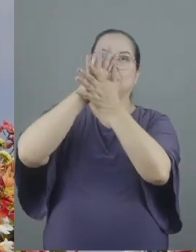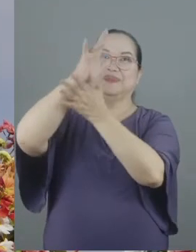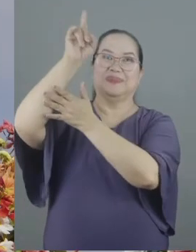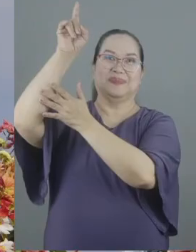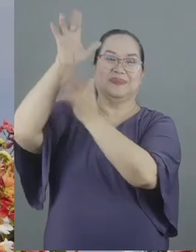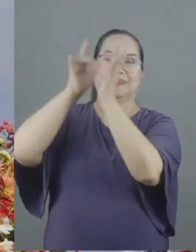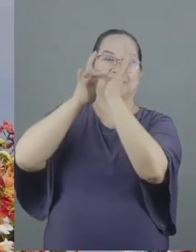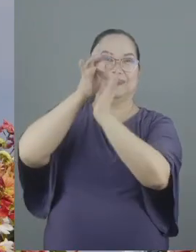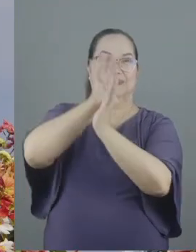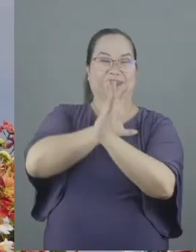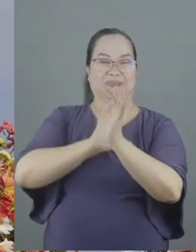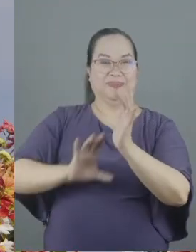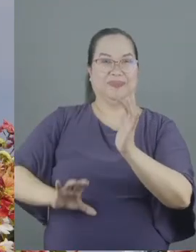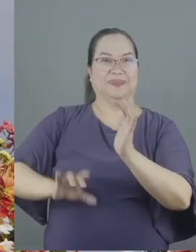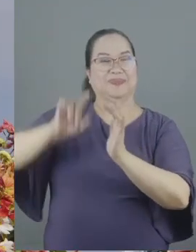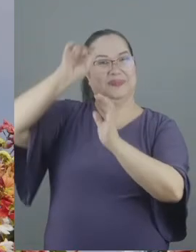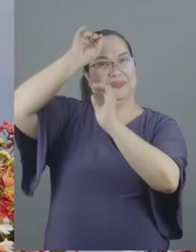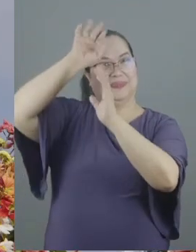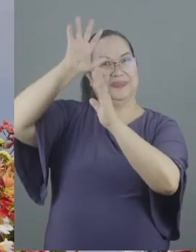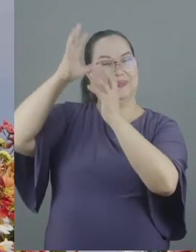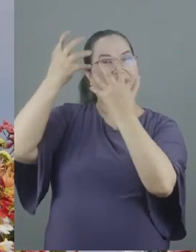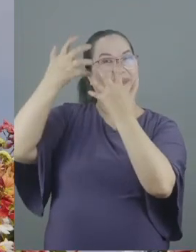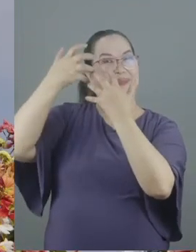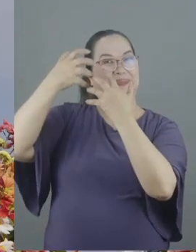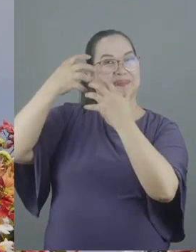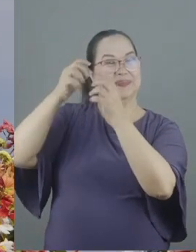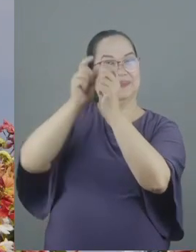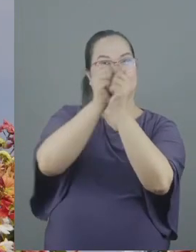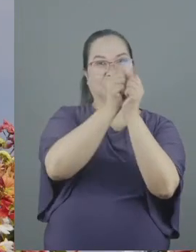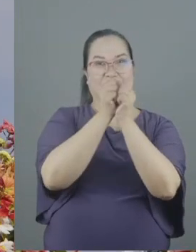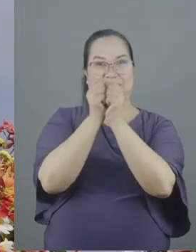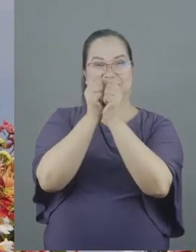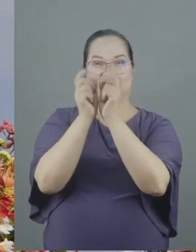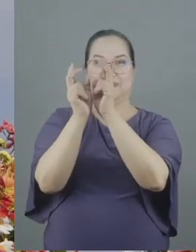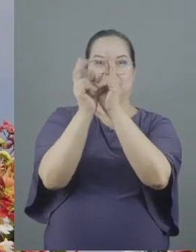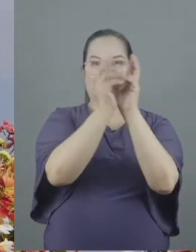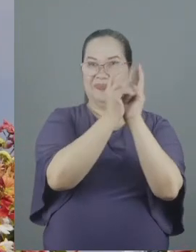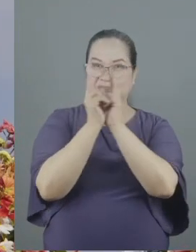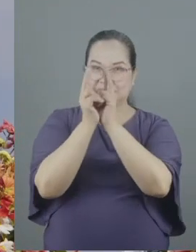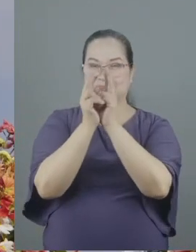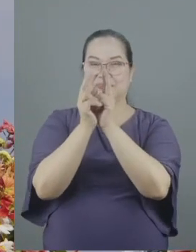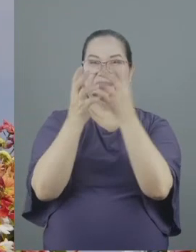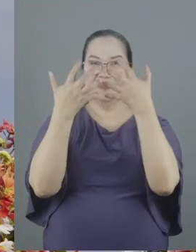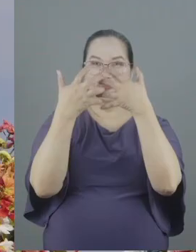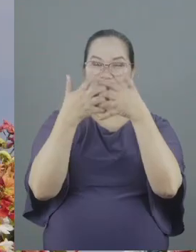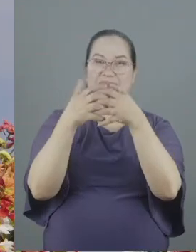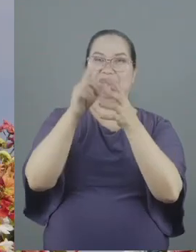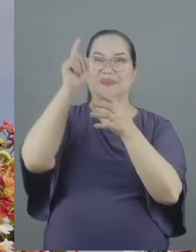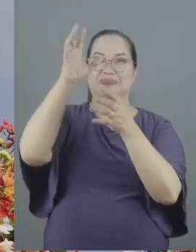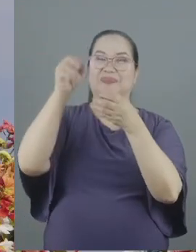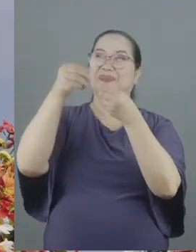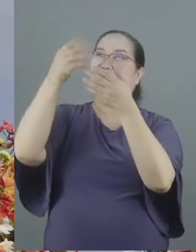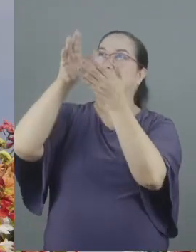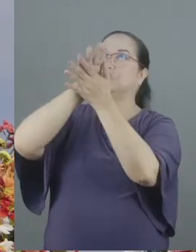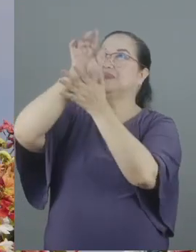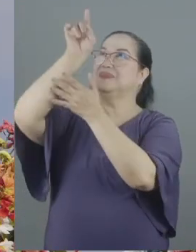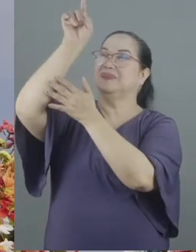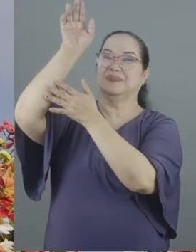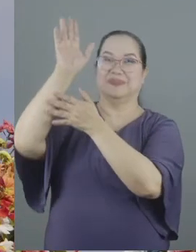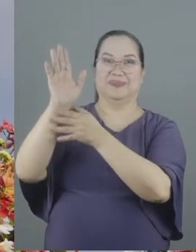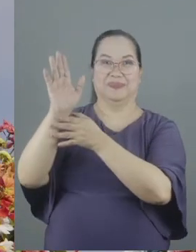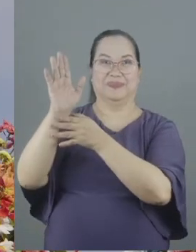Christ because living in harmony in one accord with the will of Christ will bring glory to our almighty God